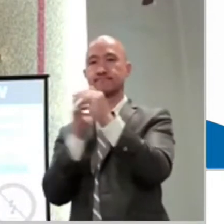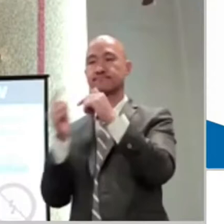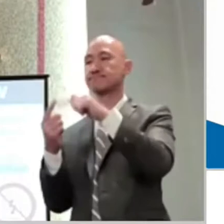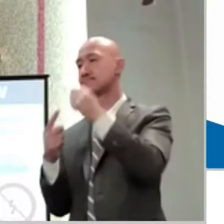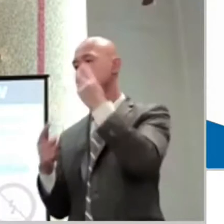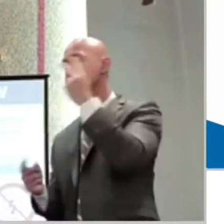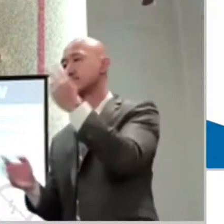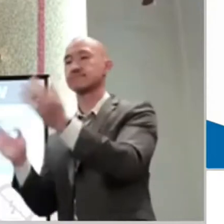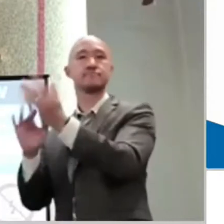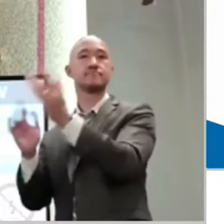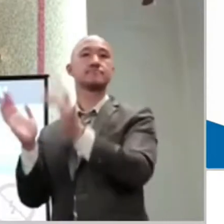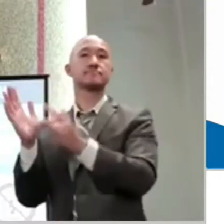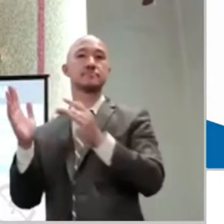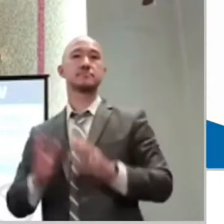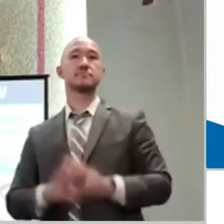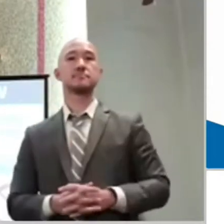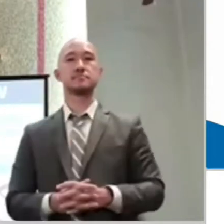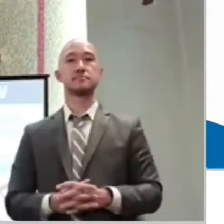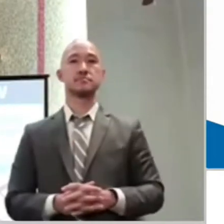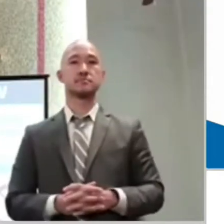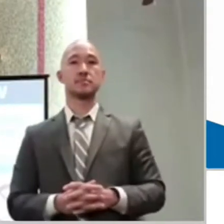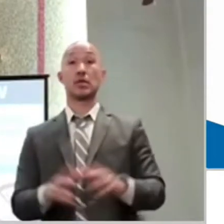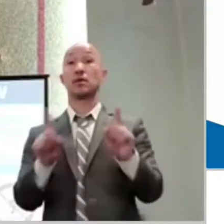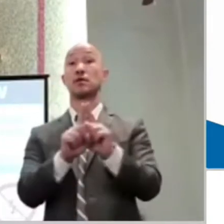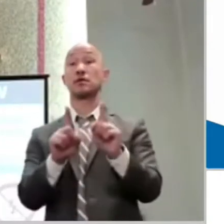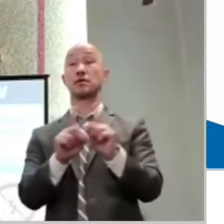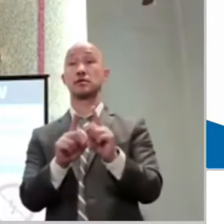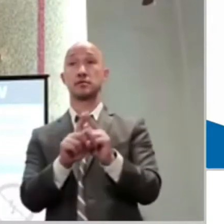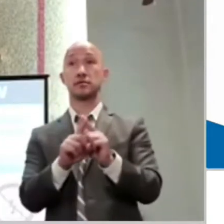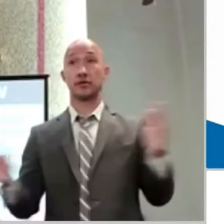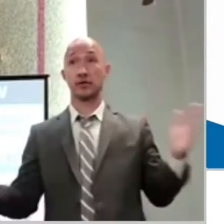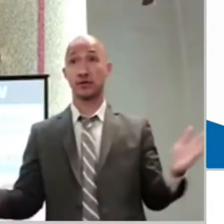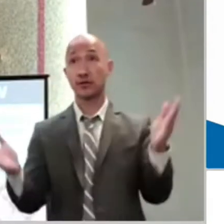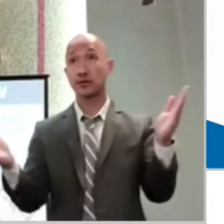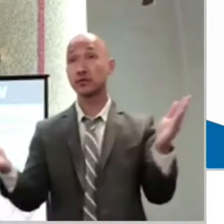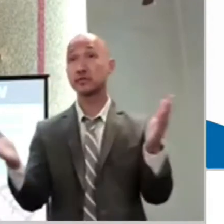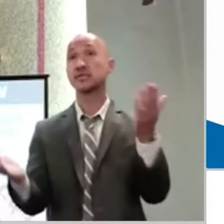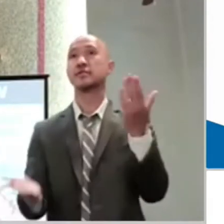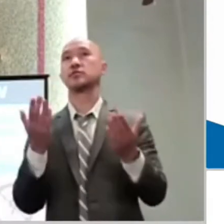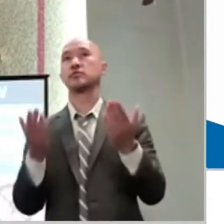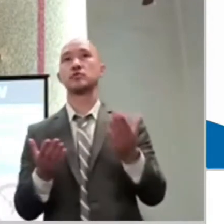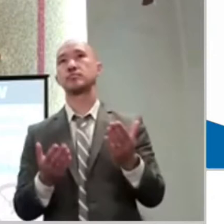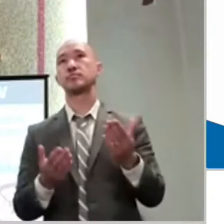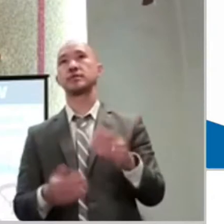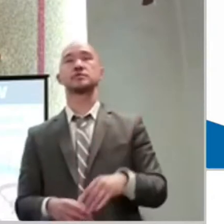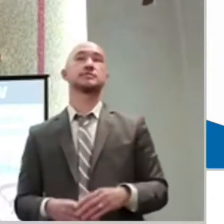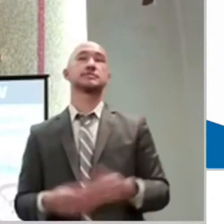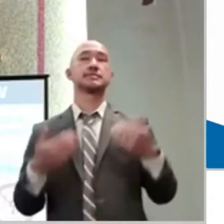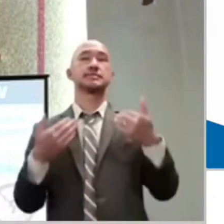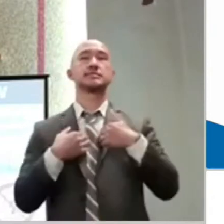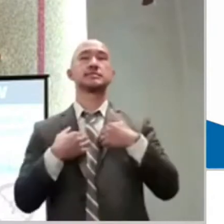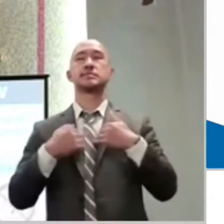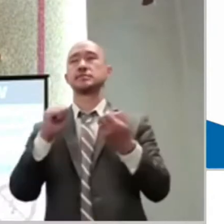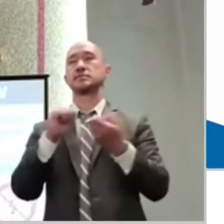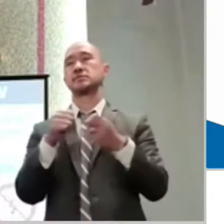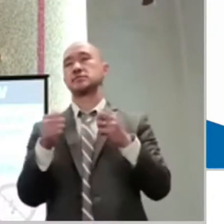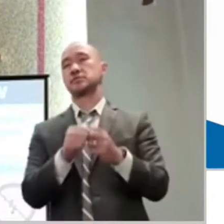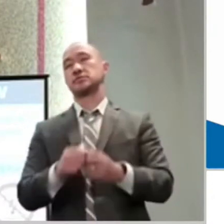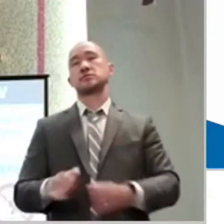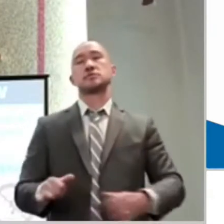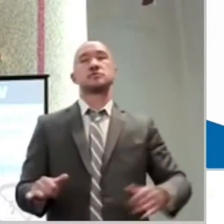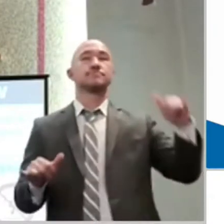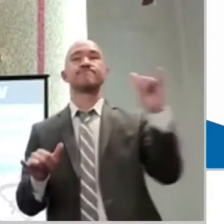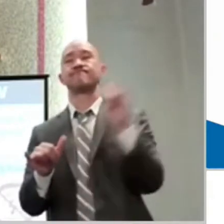And I'm here to tell you it's because of lack of focus. It's not the faith that's the